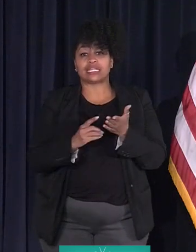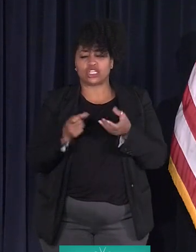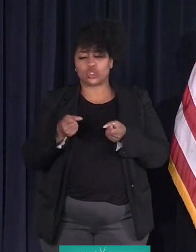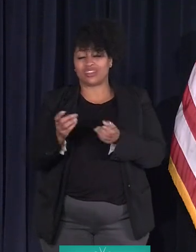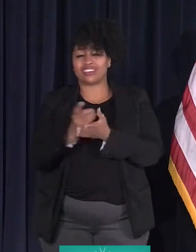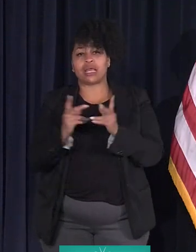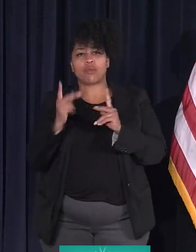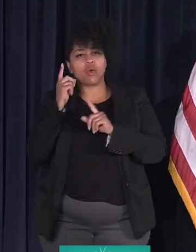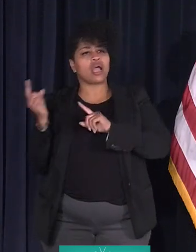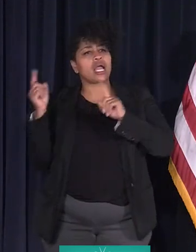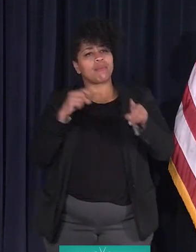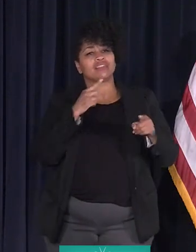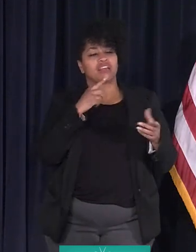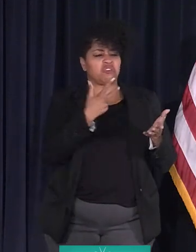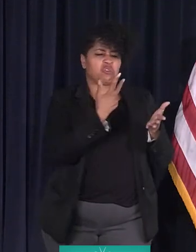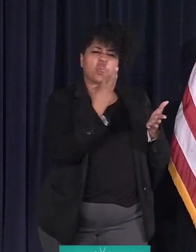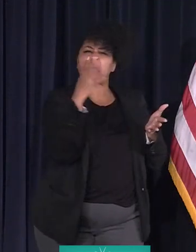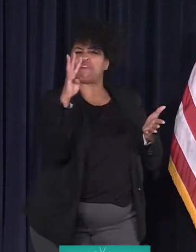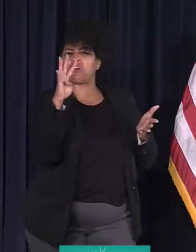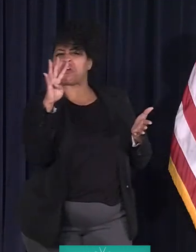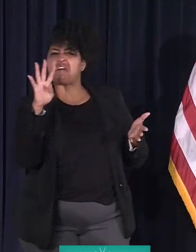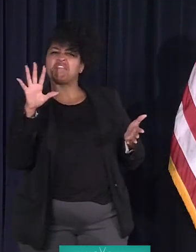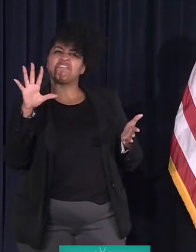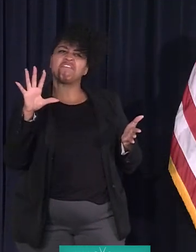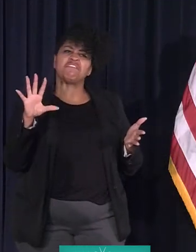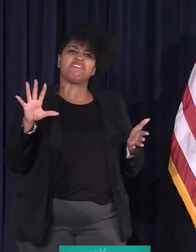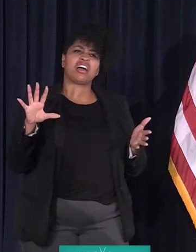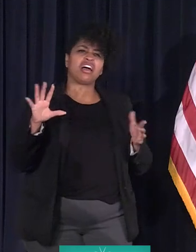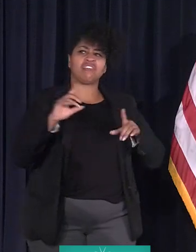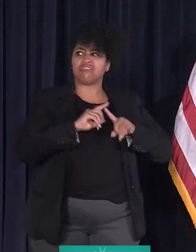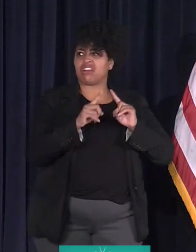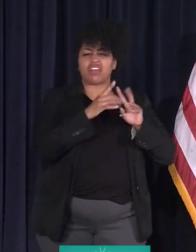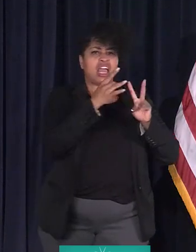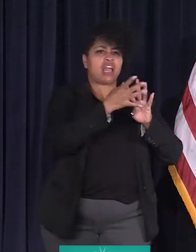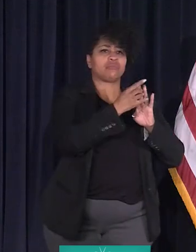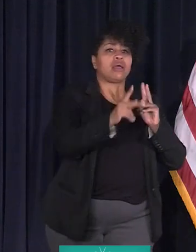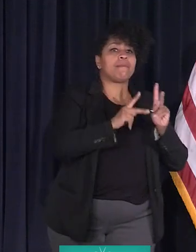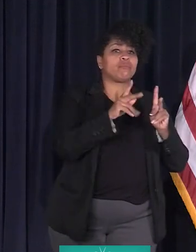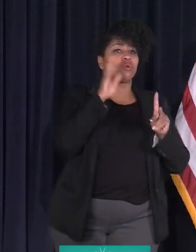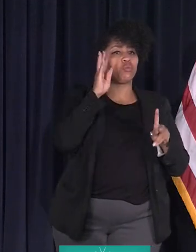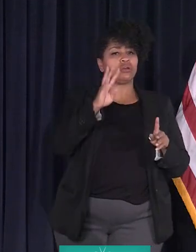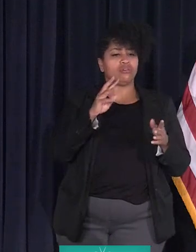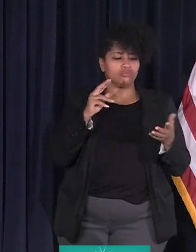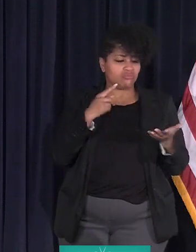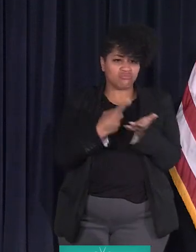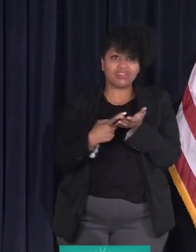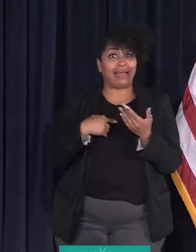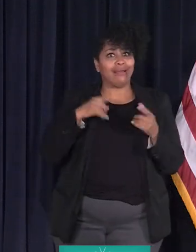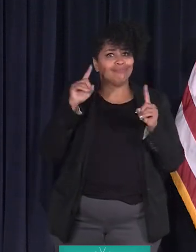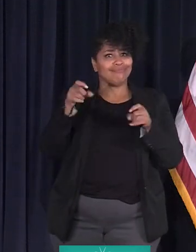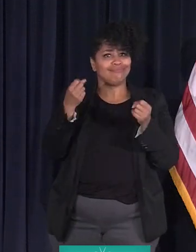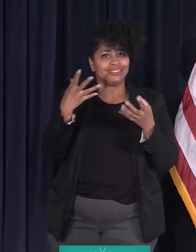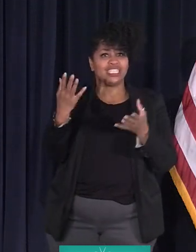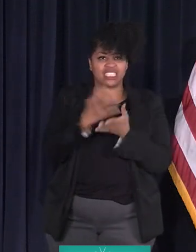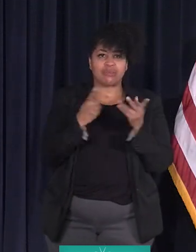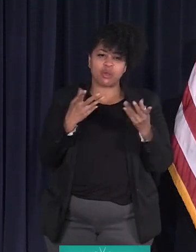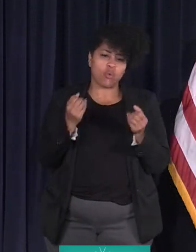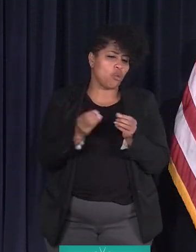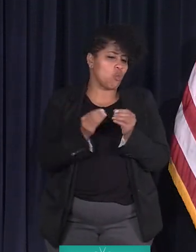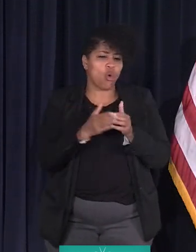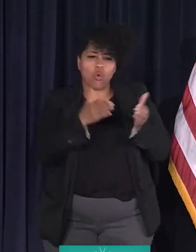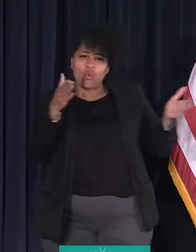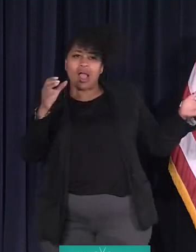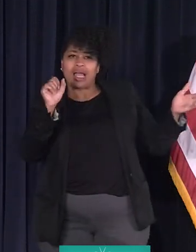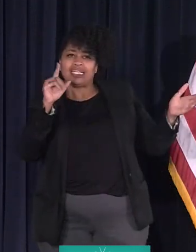come out and they'll say, here's three or four or five different options. And then people will talk. And I've been in a lot of these meetings. Some people want a wider